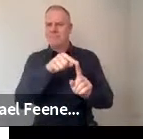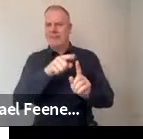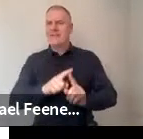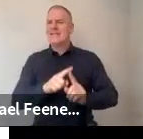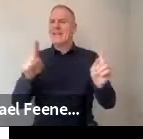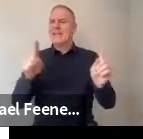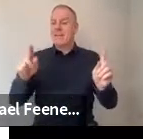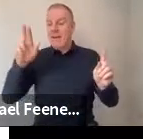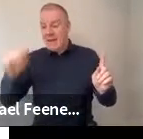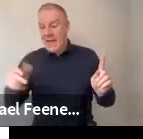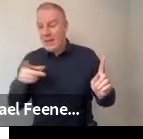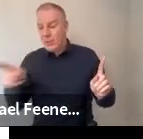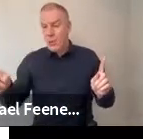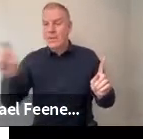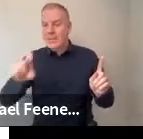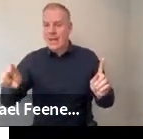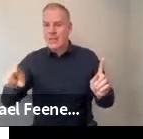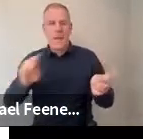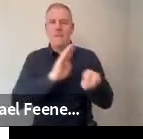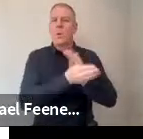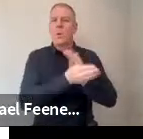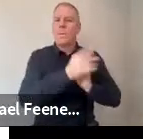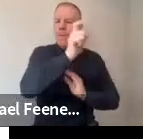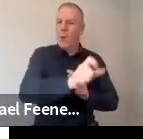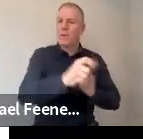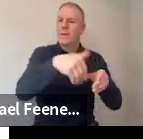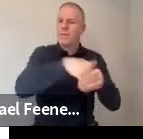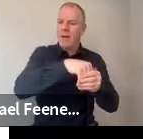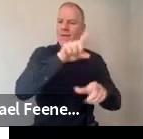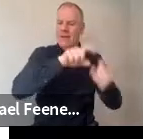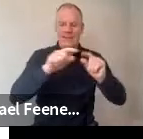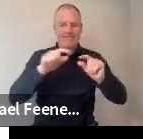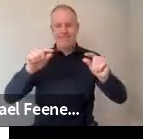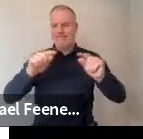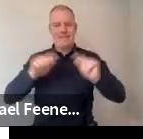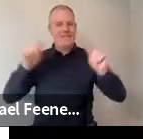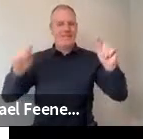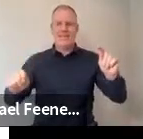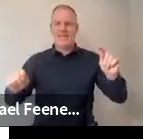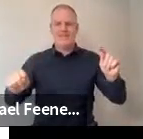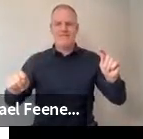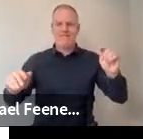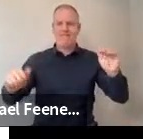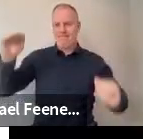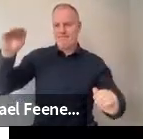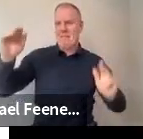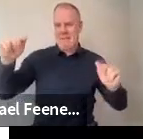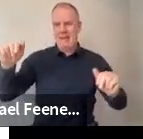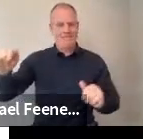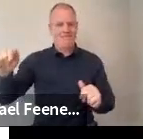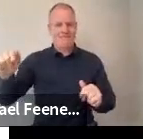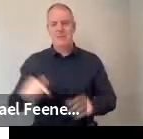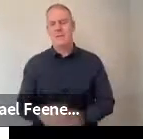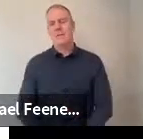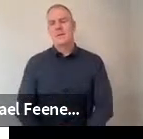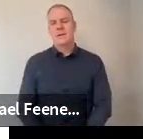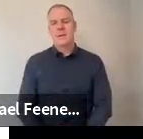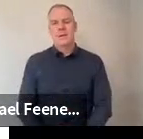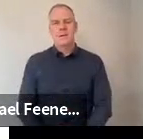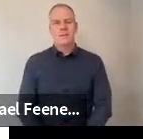between doing science and being a scientist with less confidence on being a scientist or capable of being a scientist.